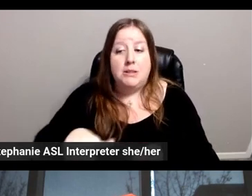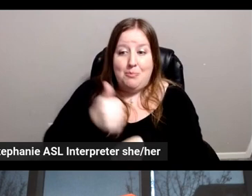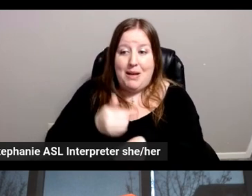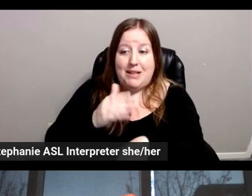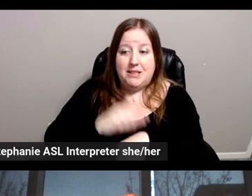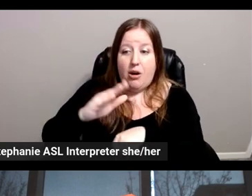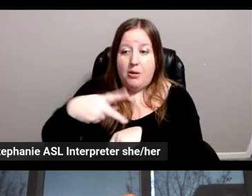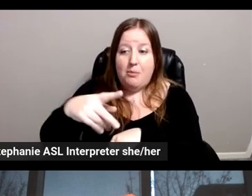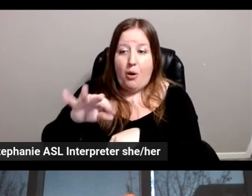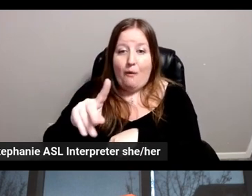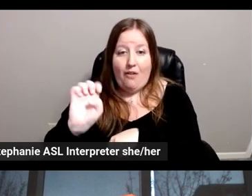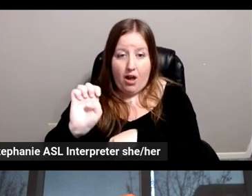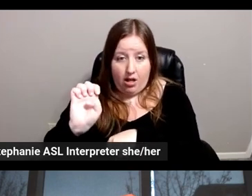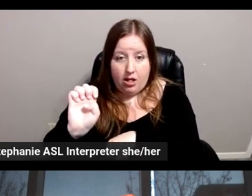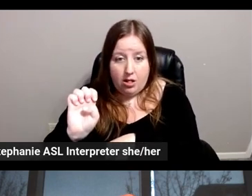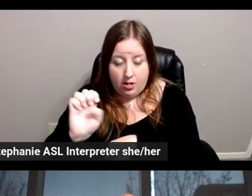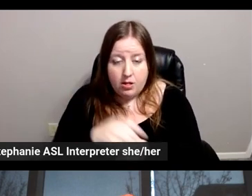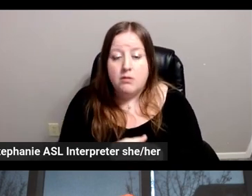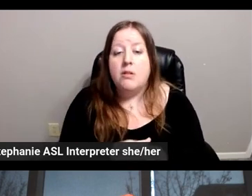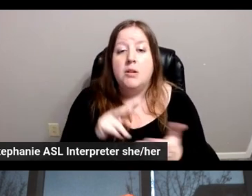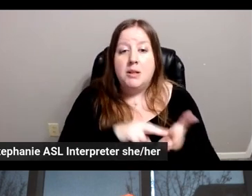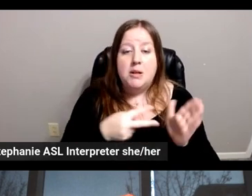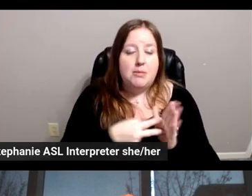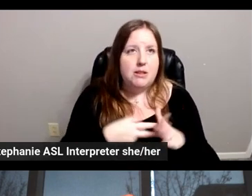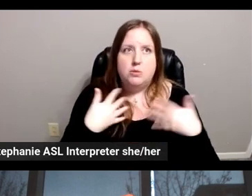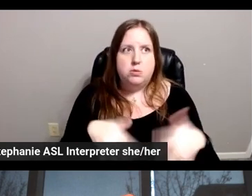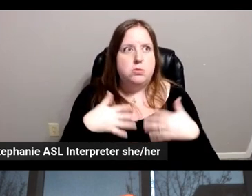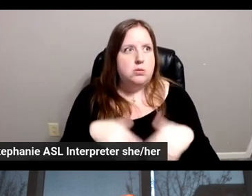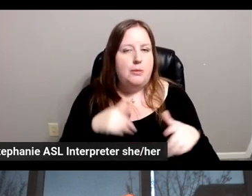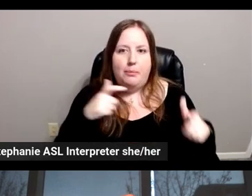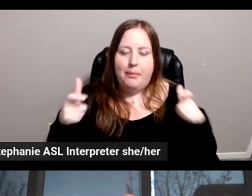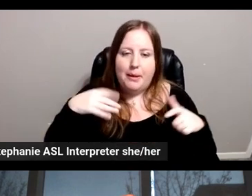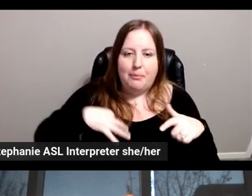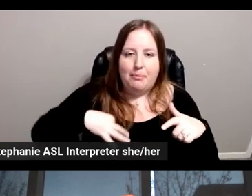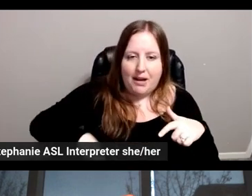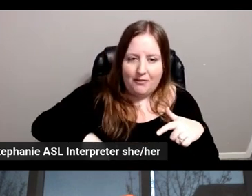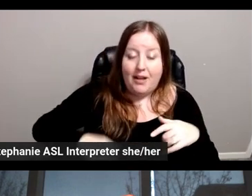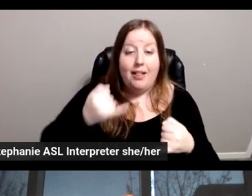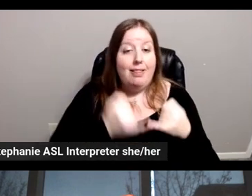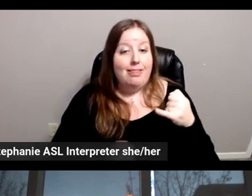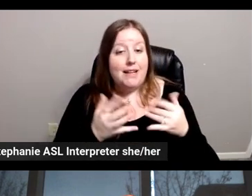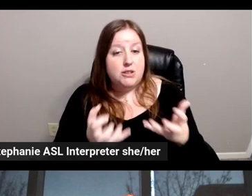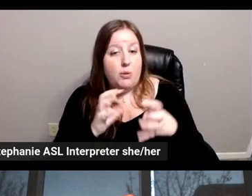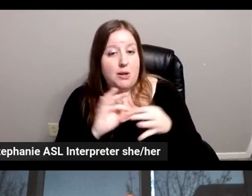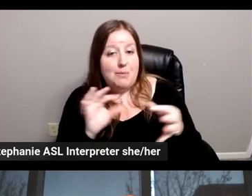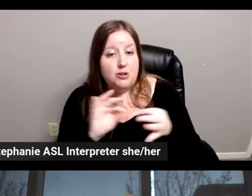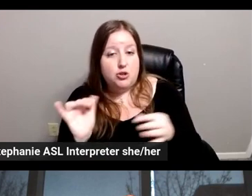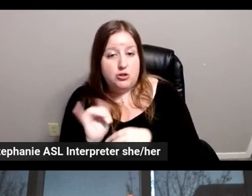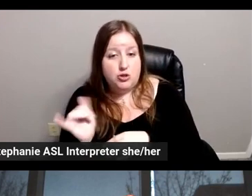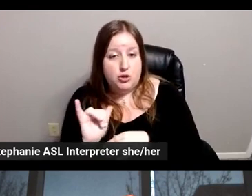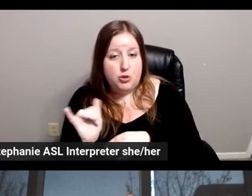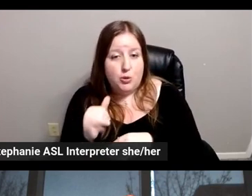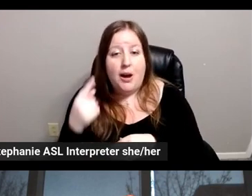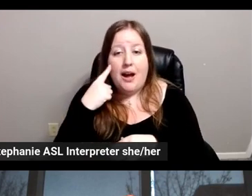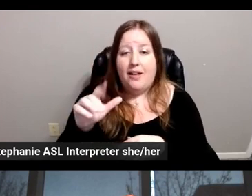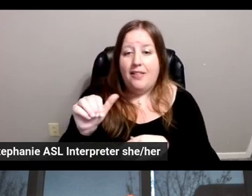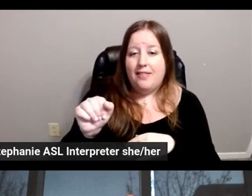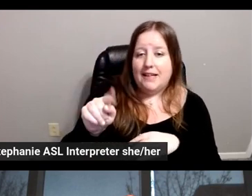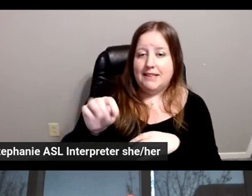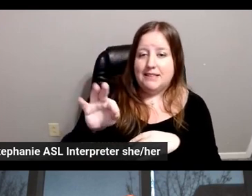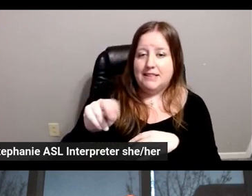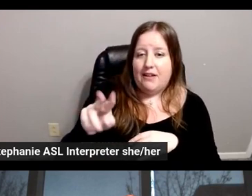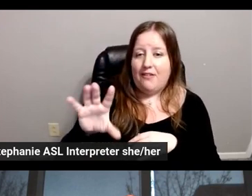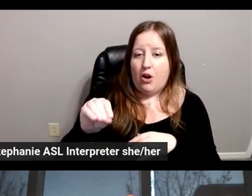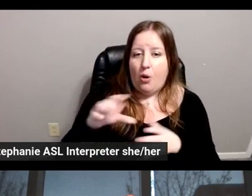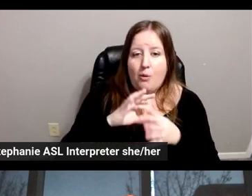profiling capabilities, it's huge. The last thing I did want to talk on as well, because I think Stefano was talking on it,